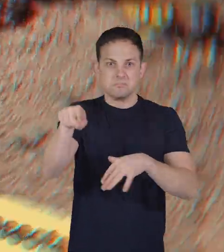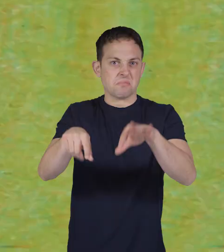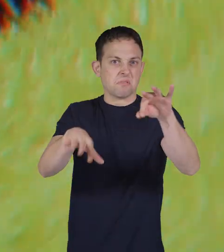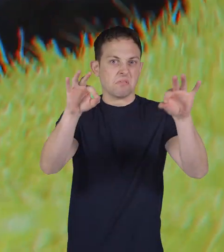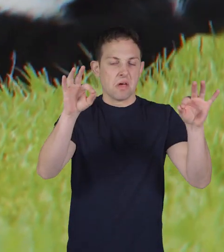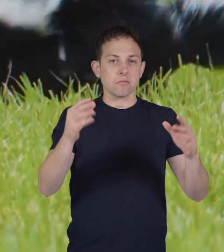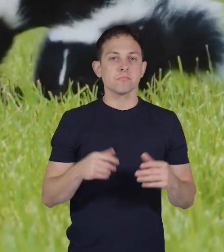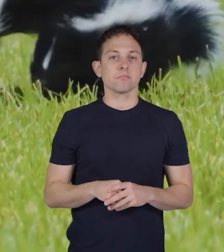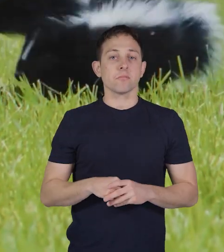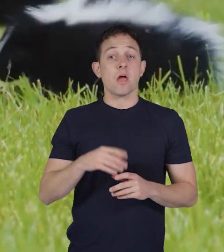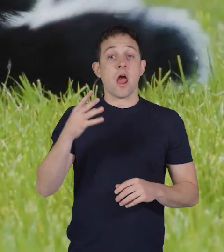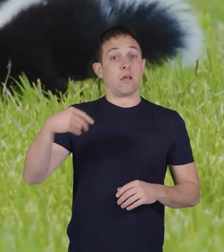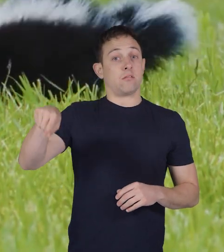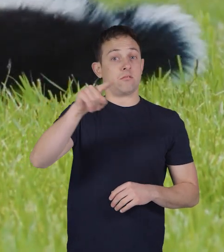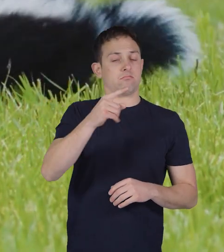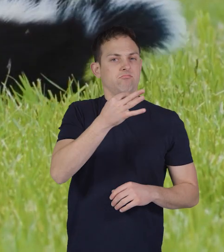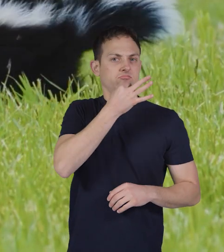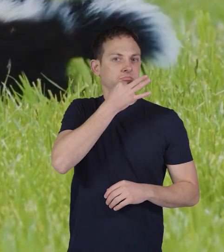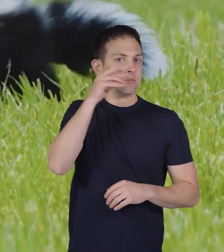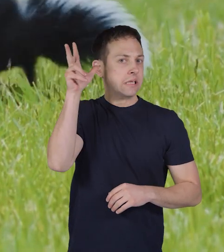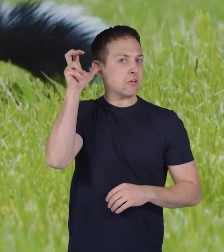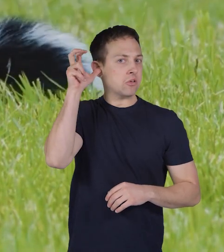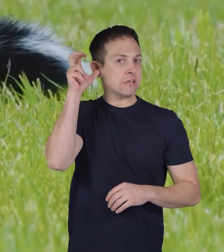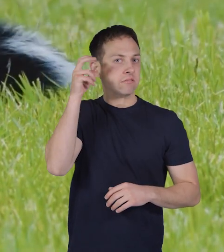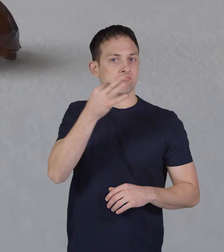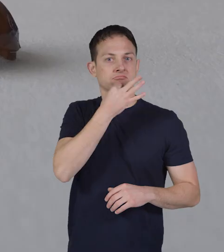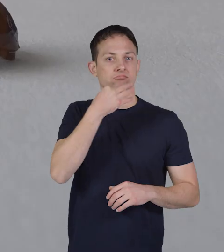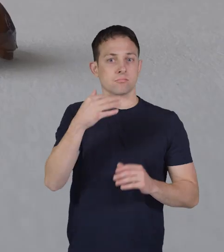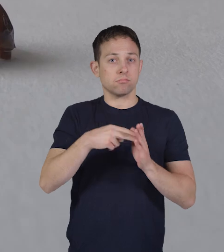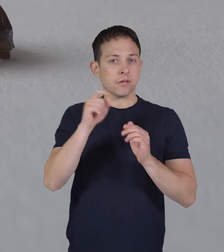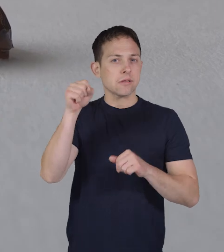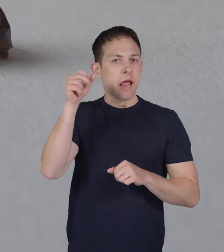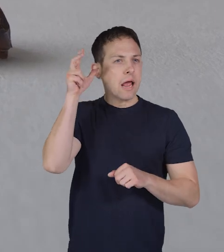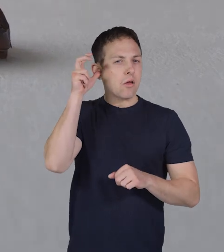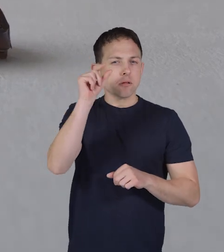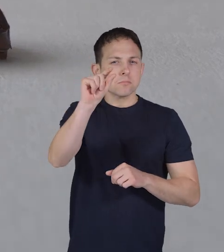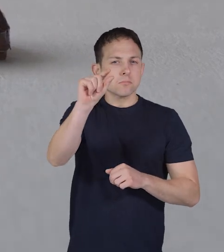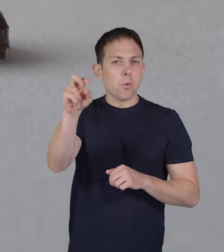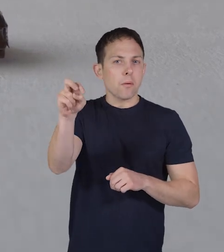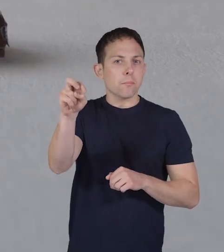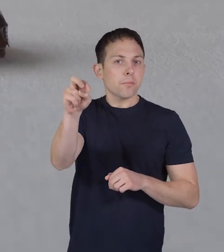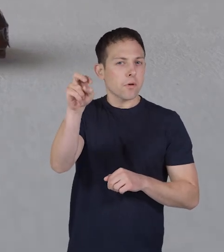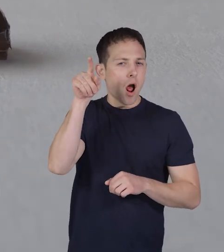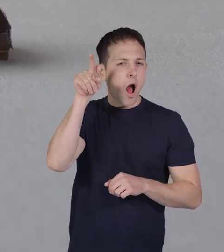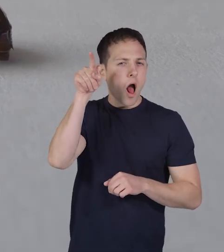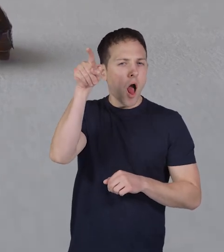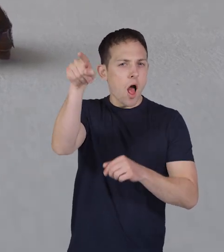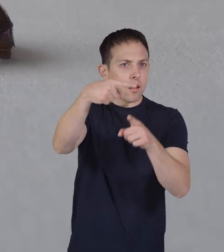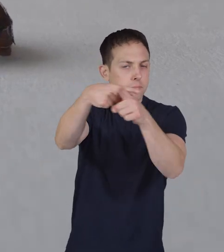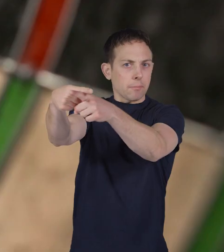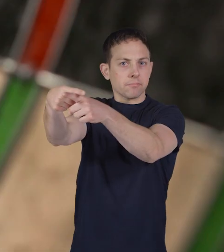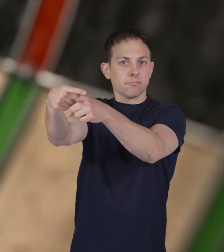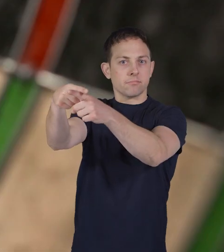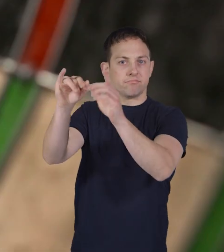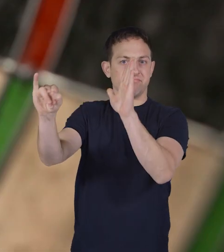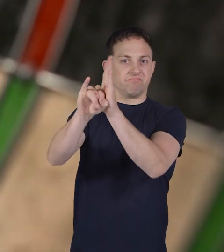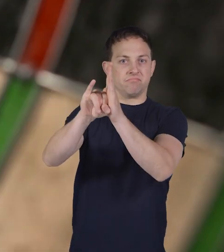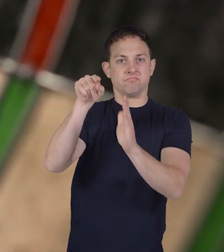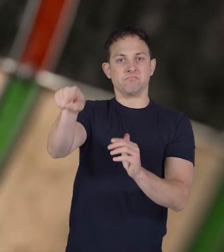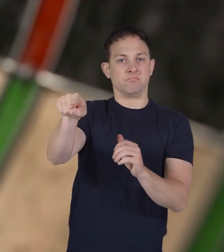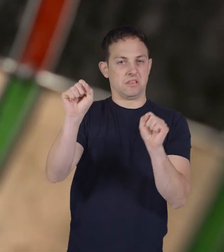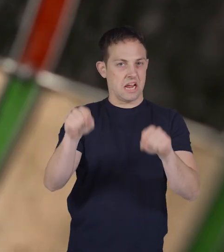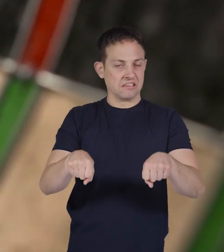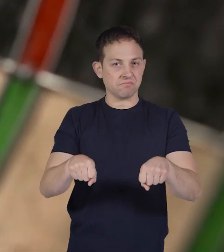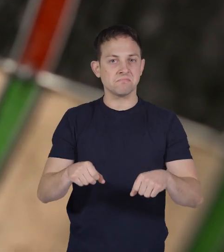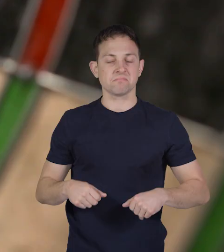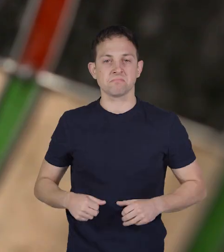additionally they have excellent hearing and can detect the slightest movement from their prey allowing them to